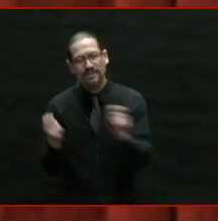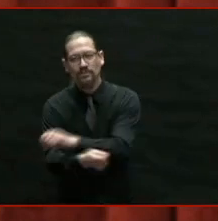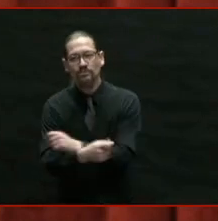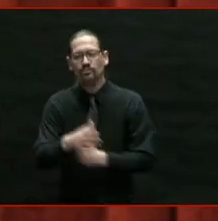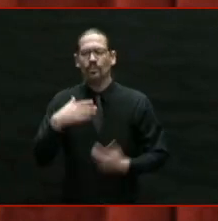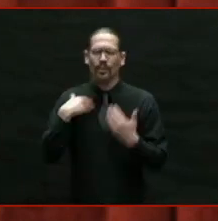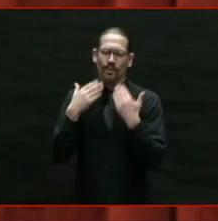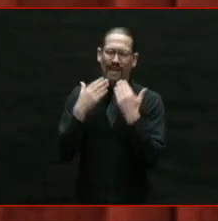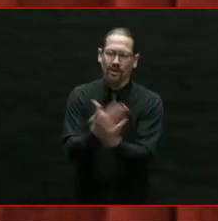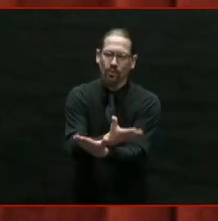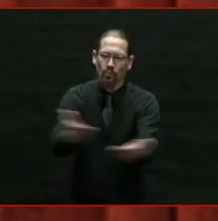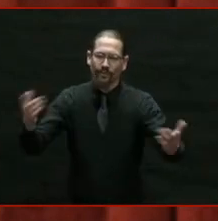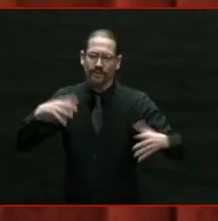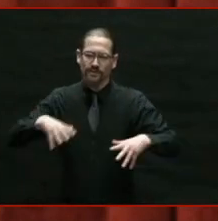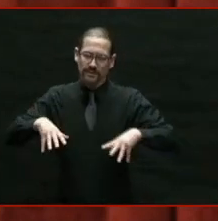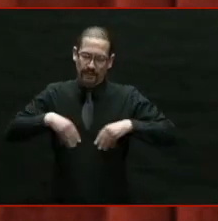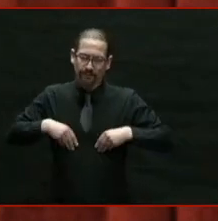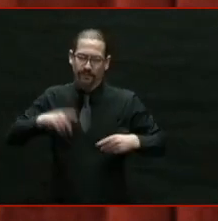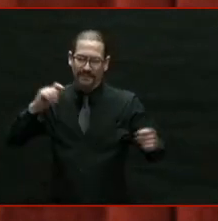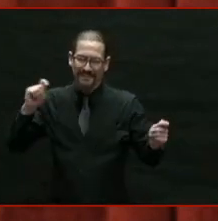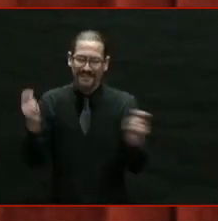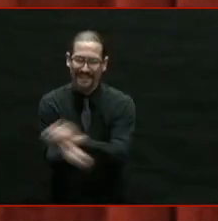for embracing that change.